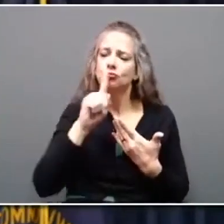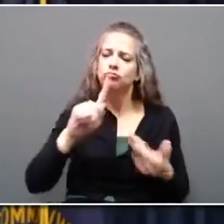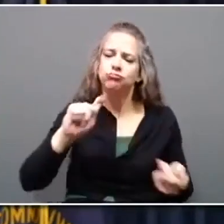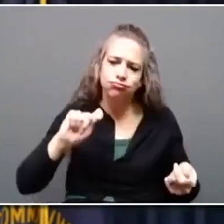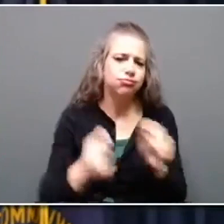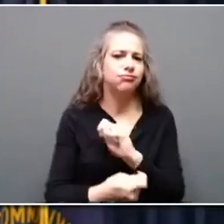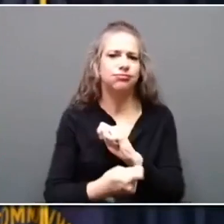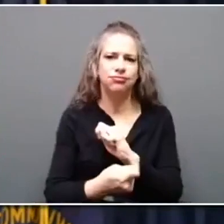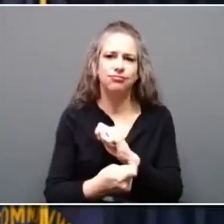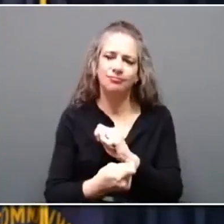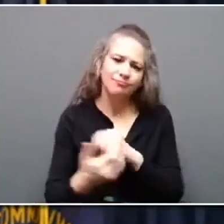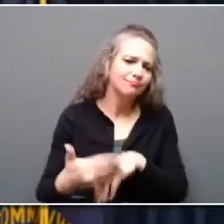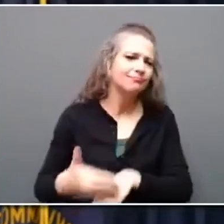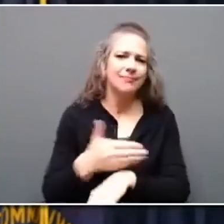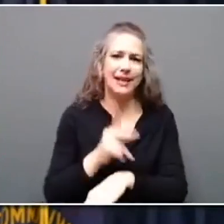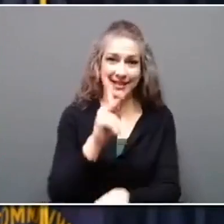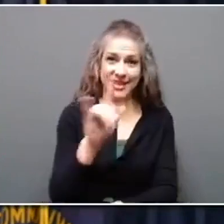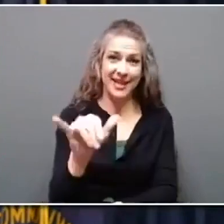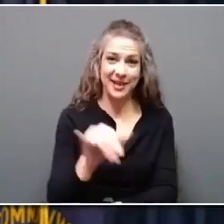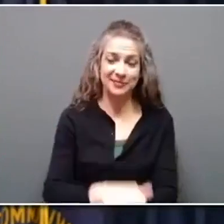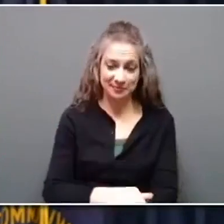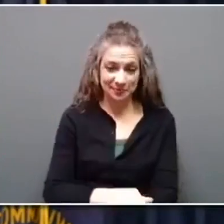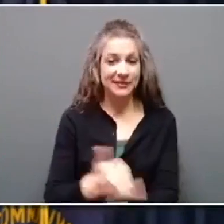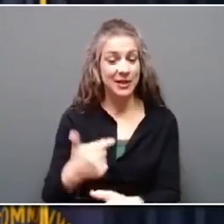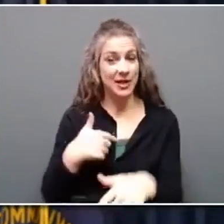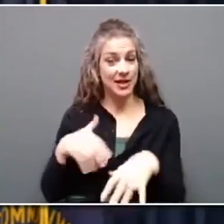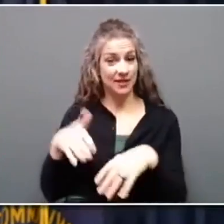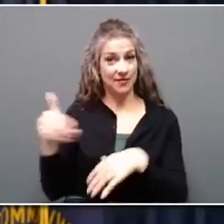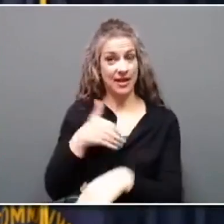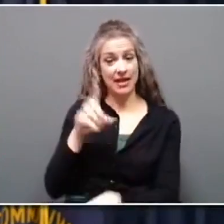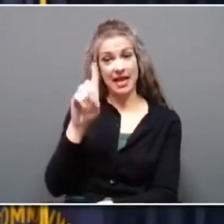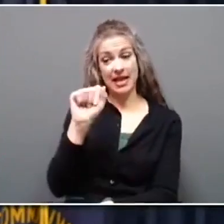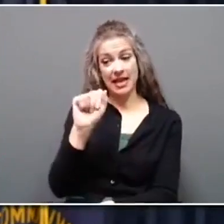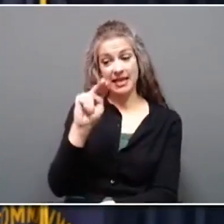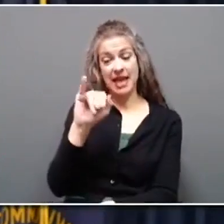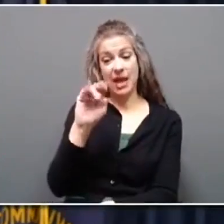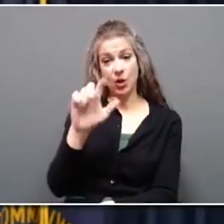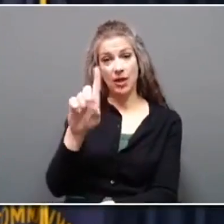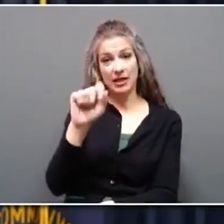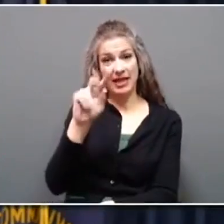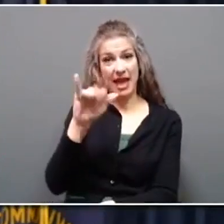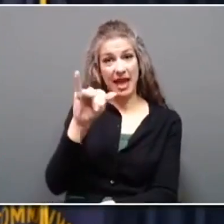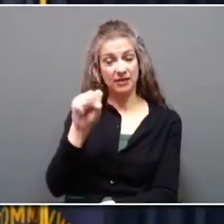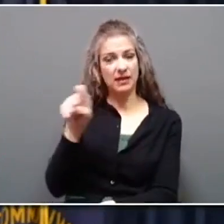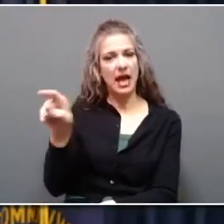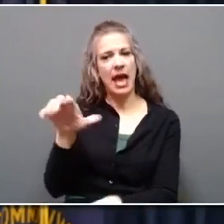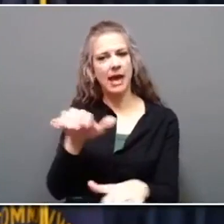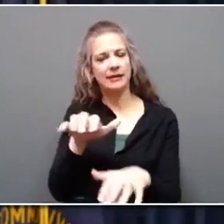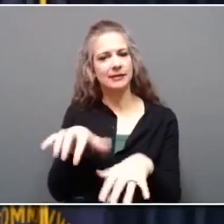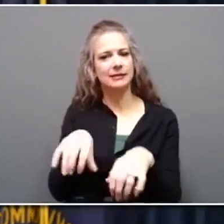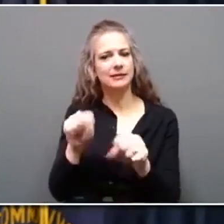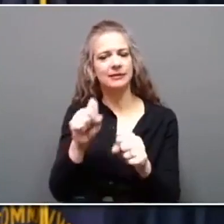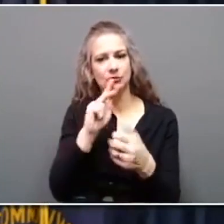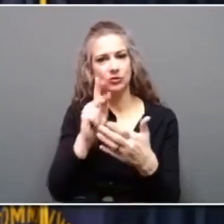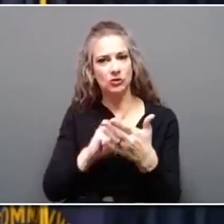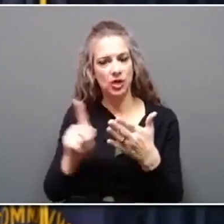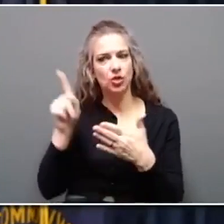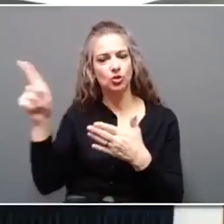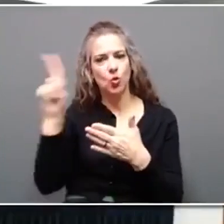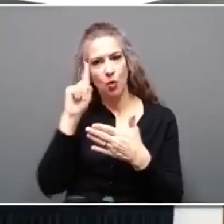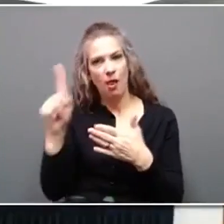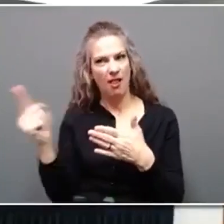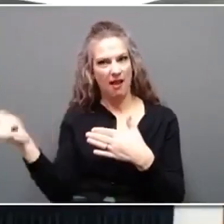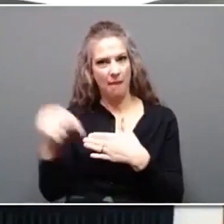I'm going to invite Acting Deputy Secretary Daniel Davis to speak, as she'll be announcing some new and additional funding.